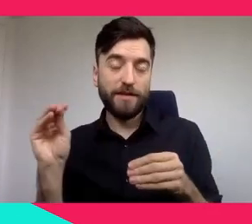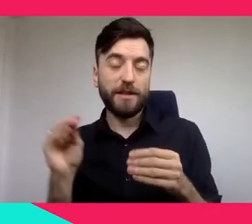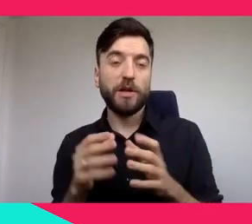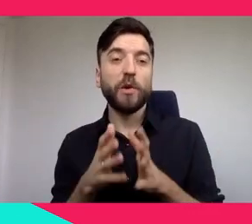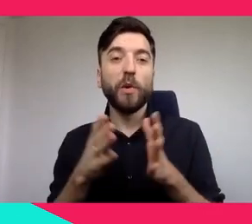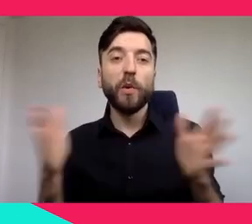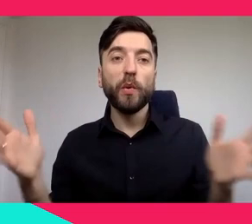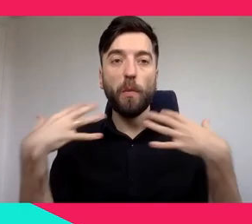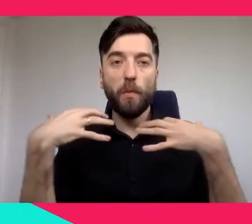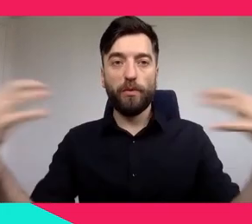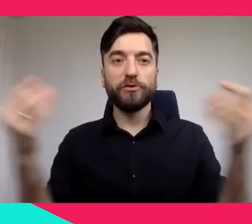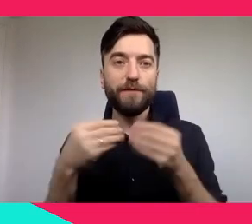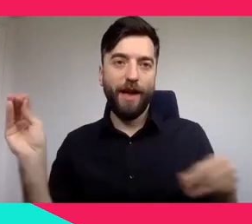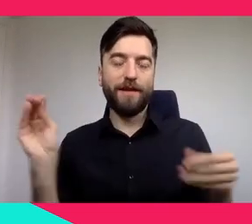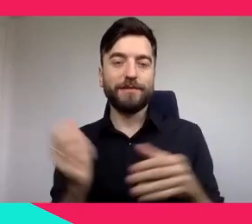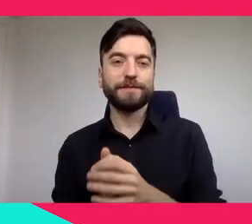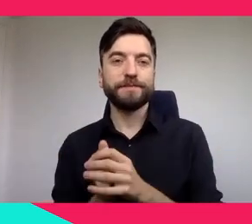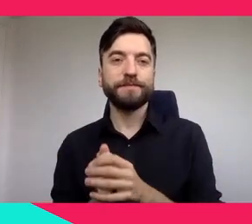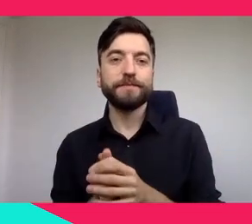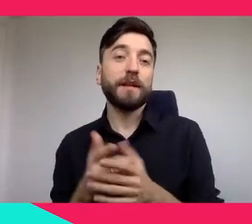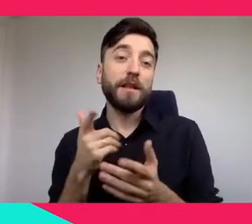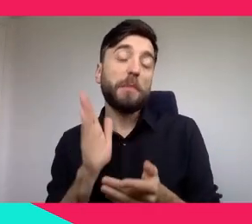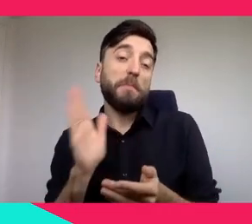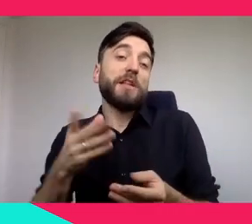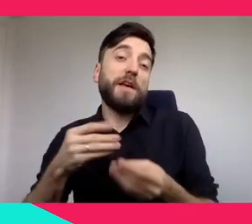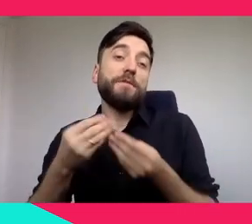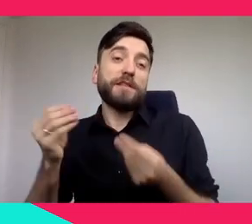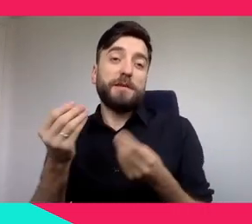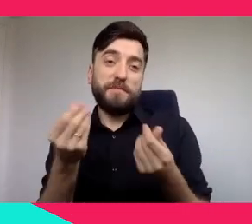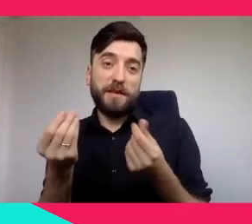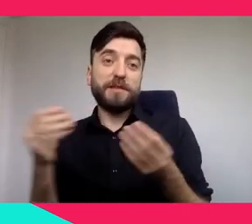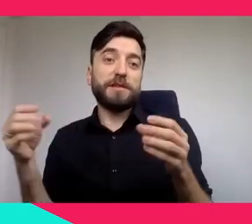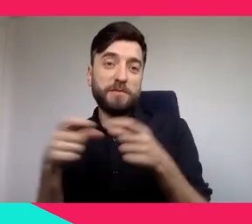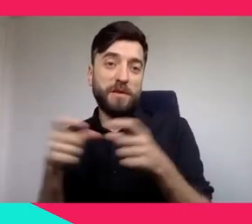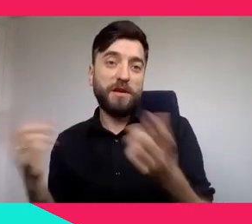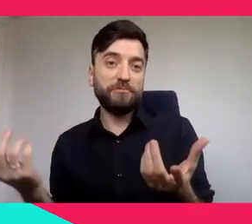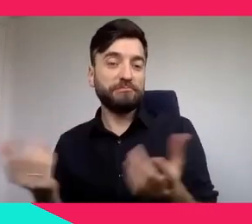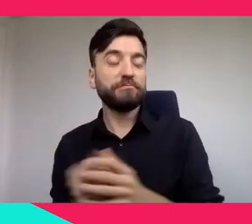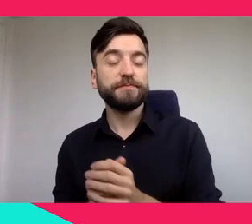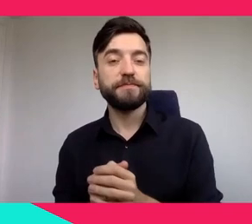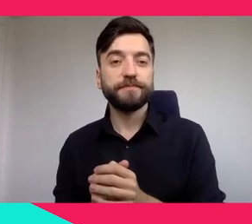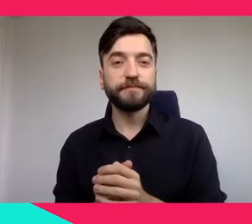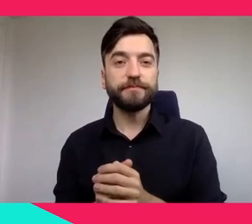All the different points I described before should have an impact on attraction and the number of visits.